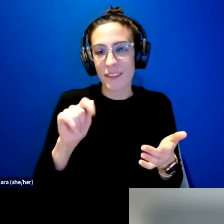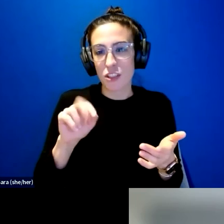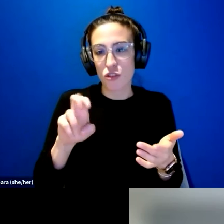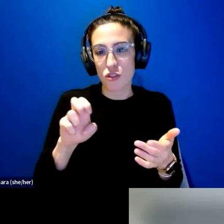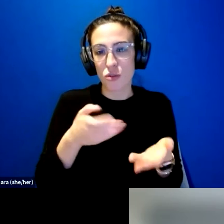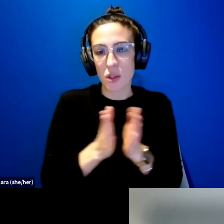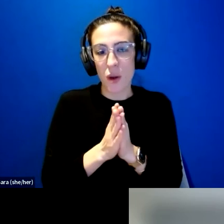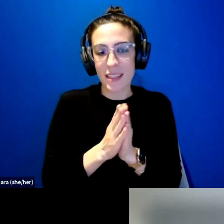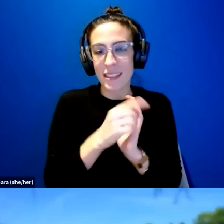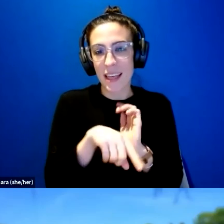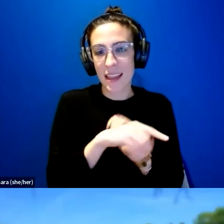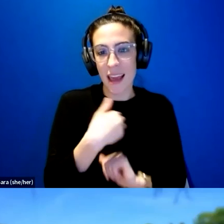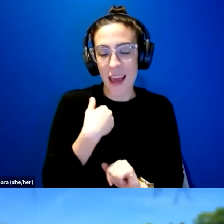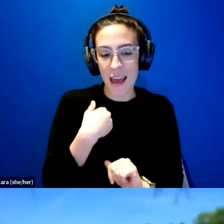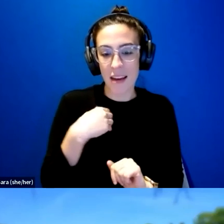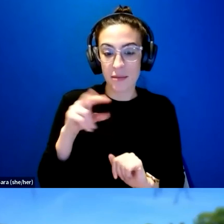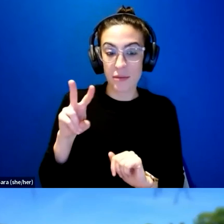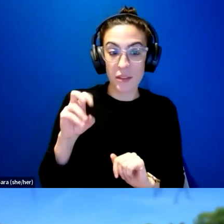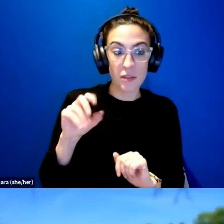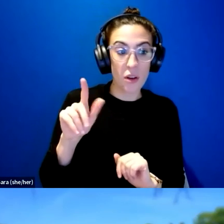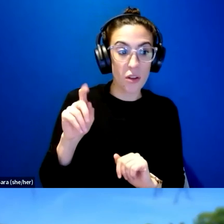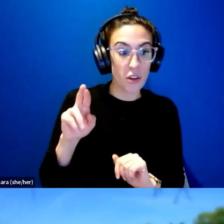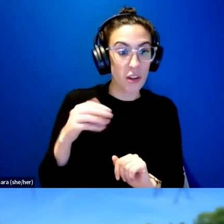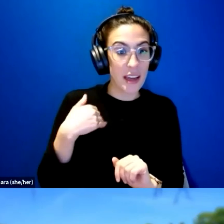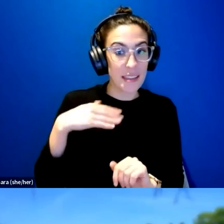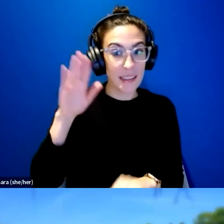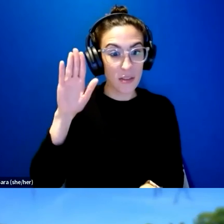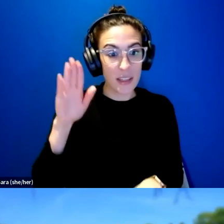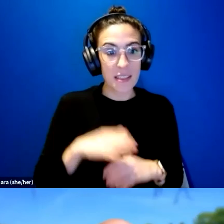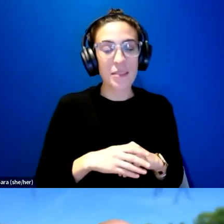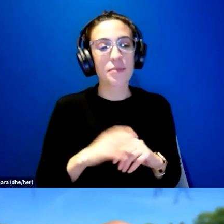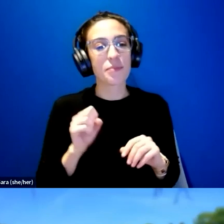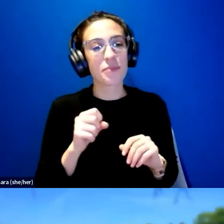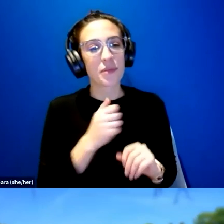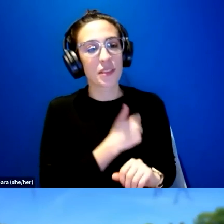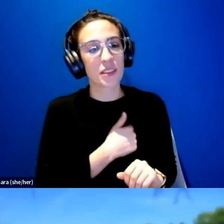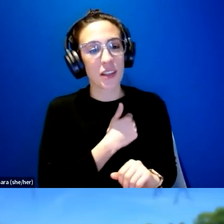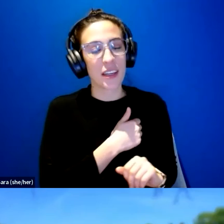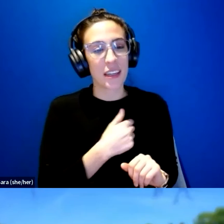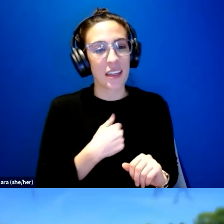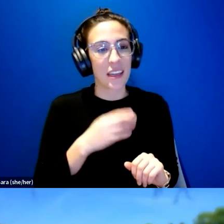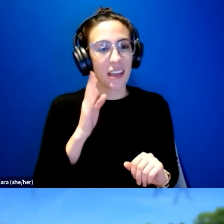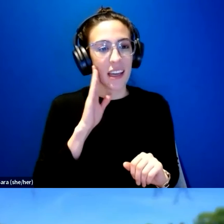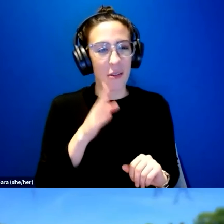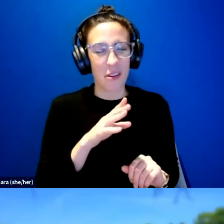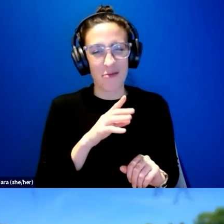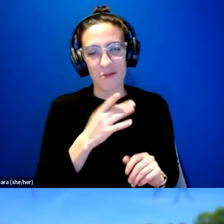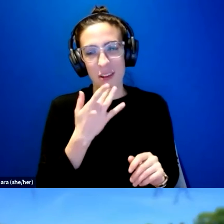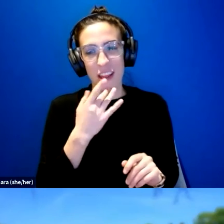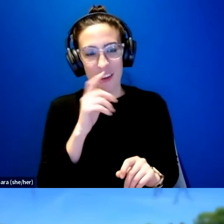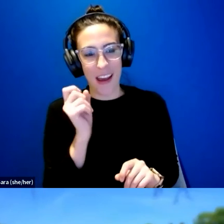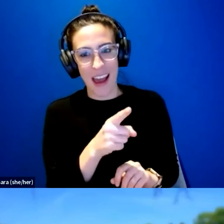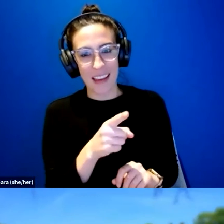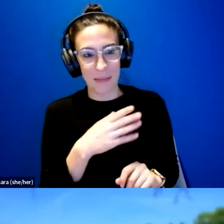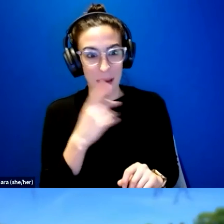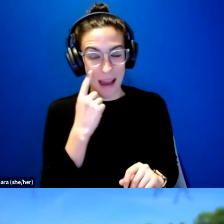And Volker has his hand raised. Yes. Sorry. I'd rather ask directly. My RSI is pretty bad